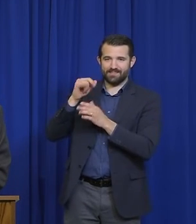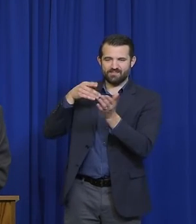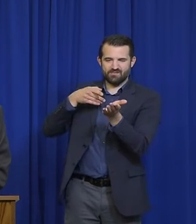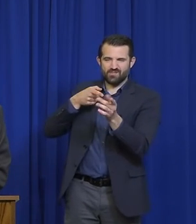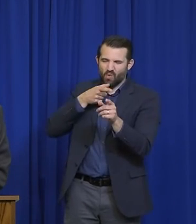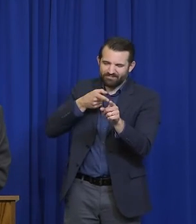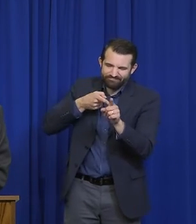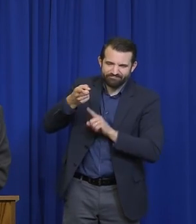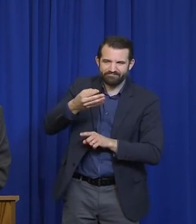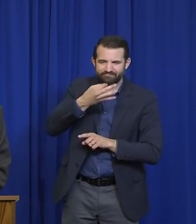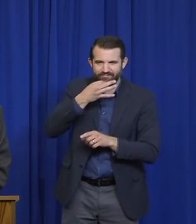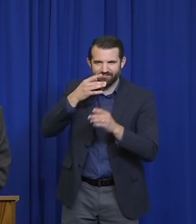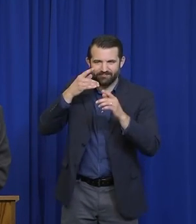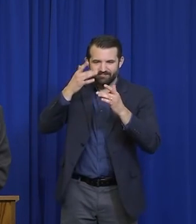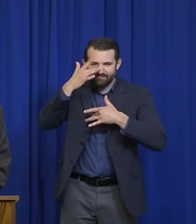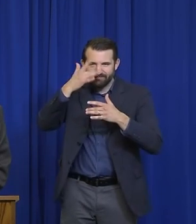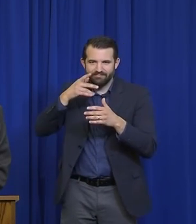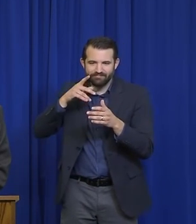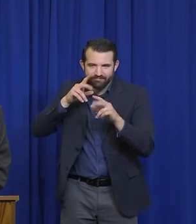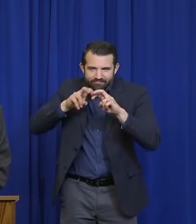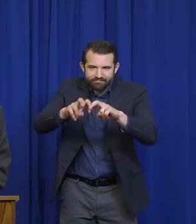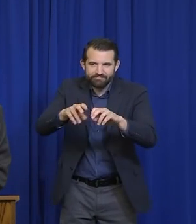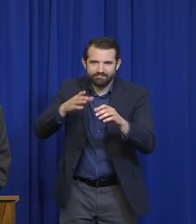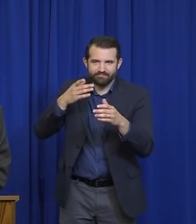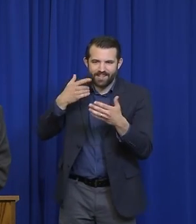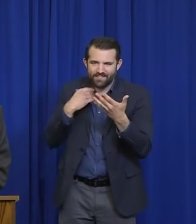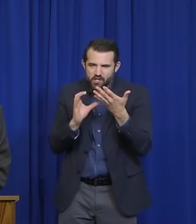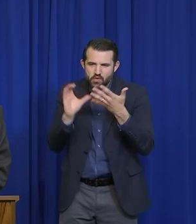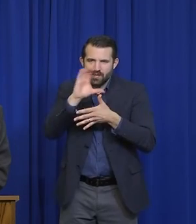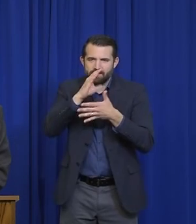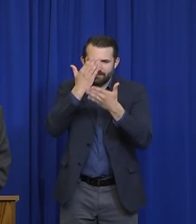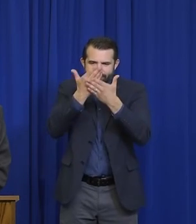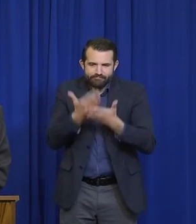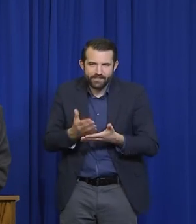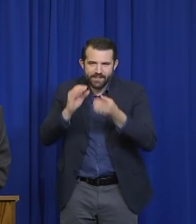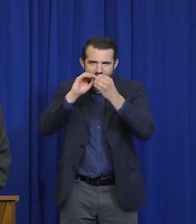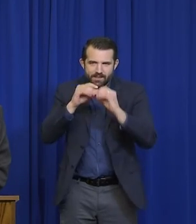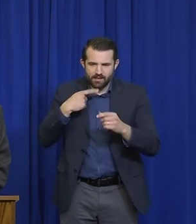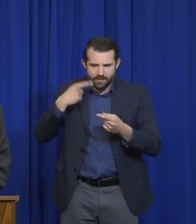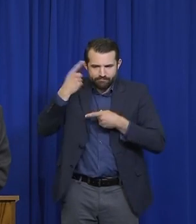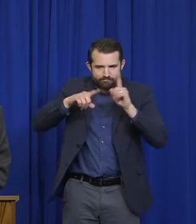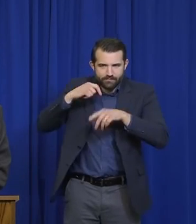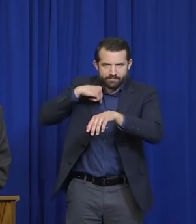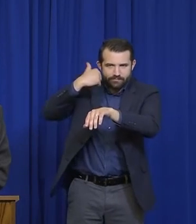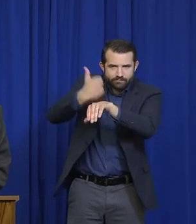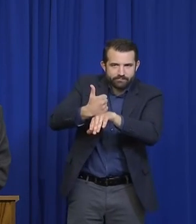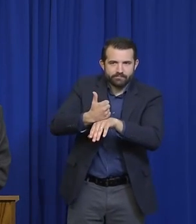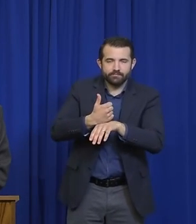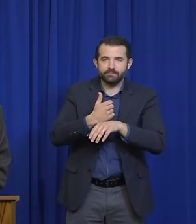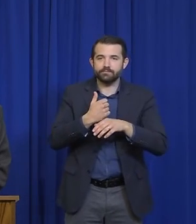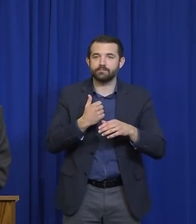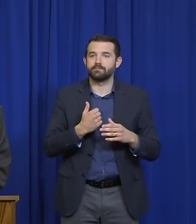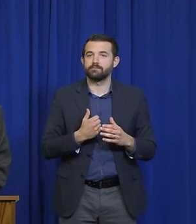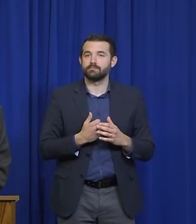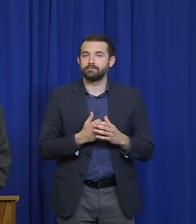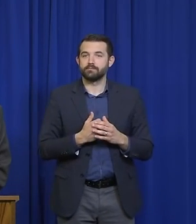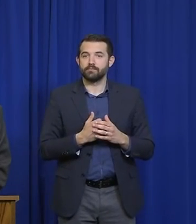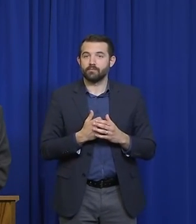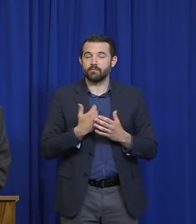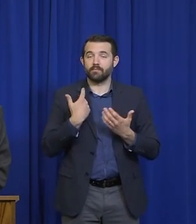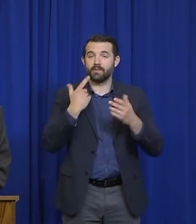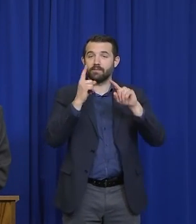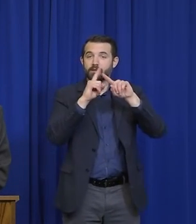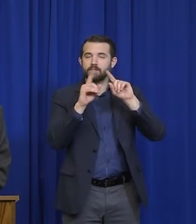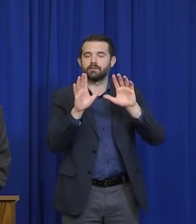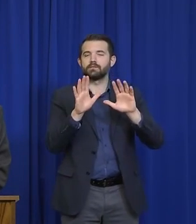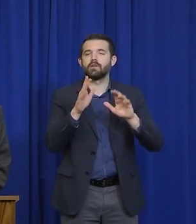in detail, and the criteria that we discussed last week in terms of what activities draw more people. You know, there's a difference between saying,